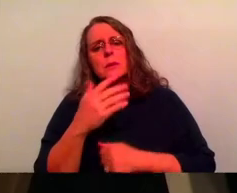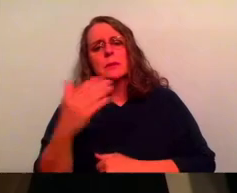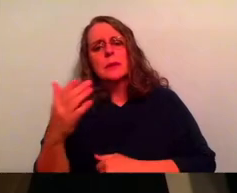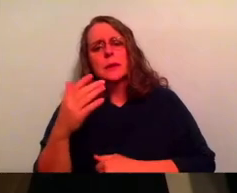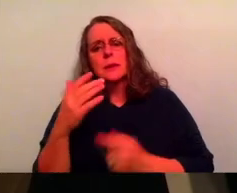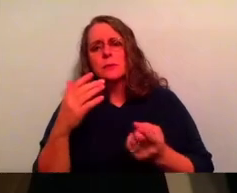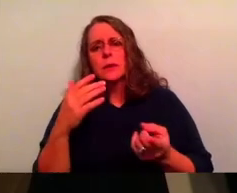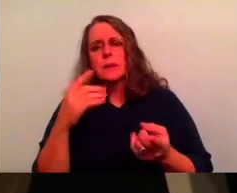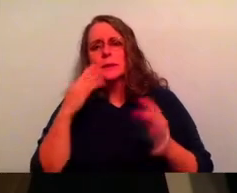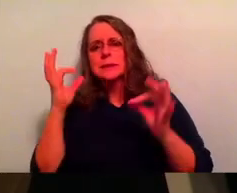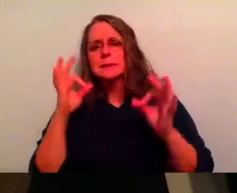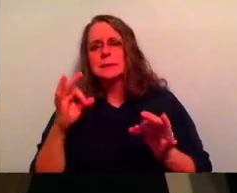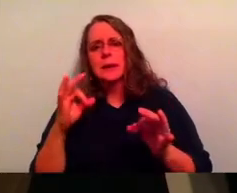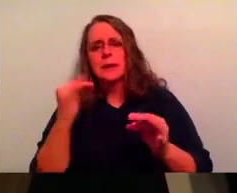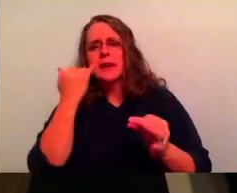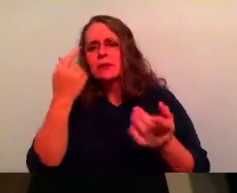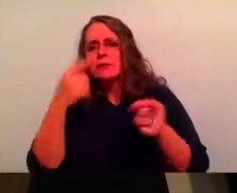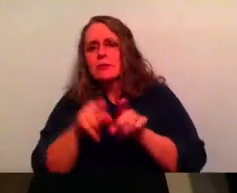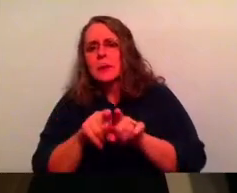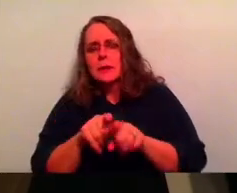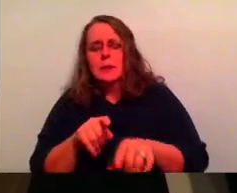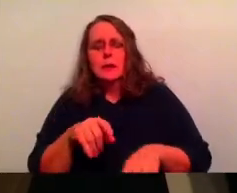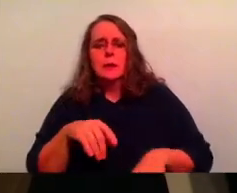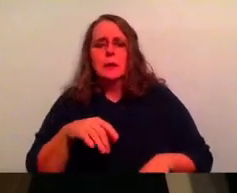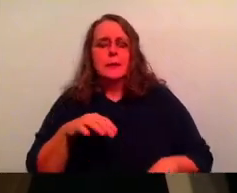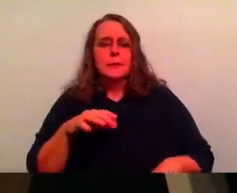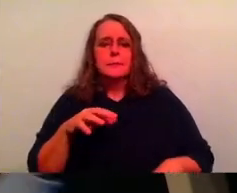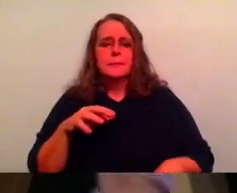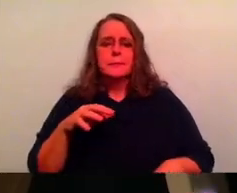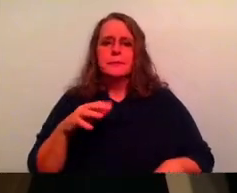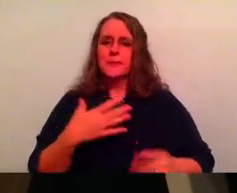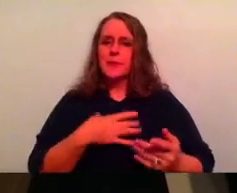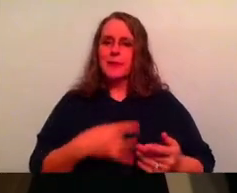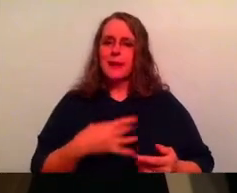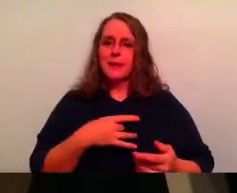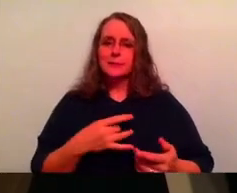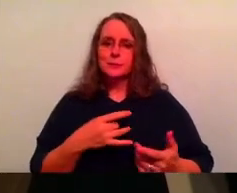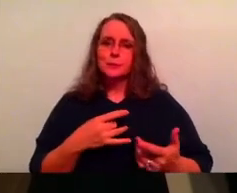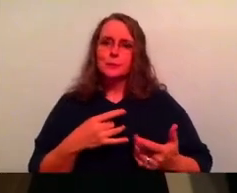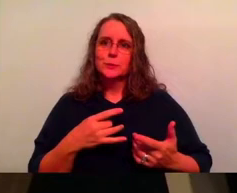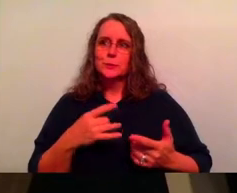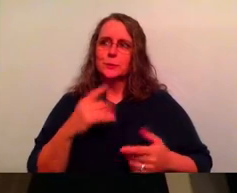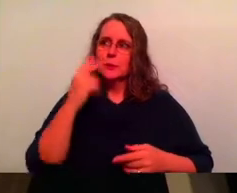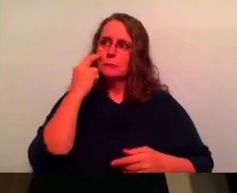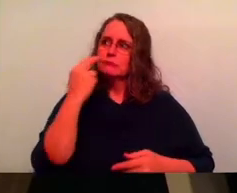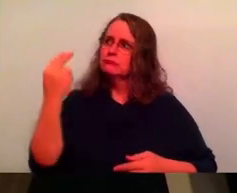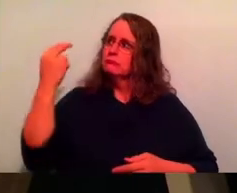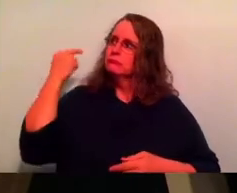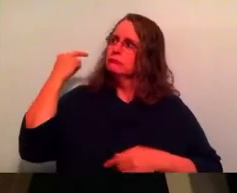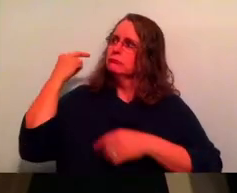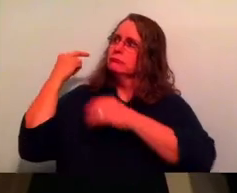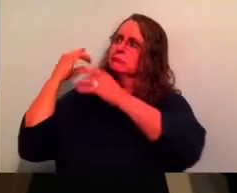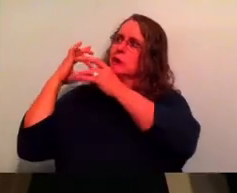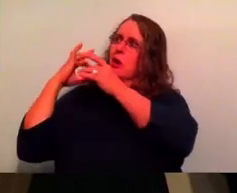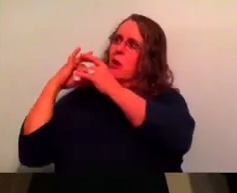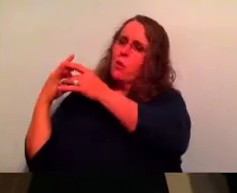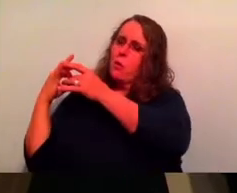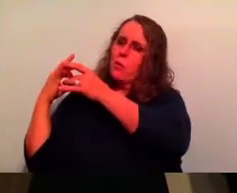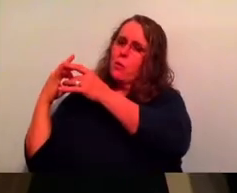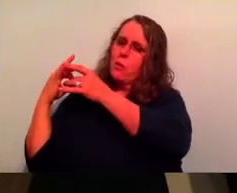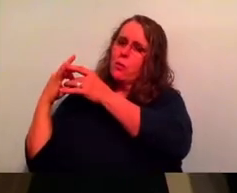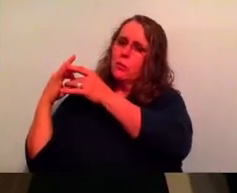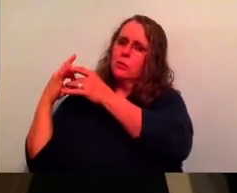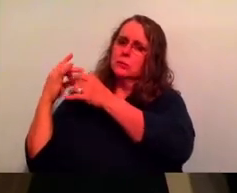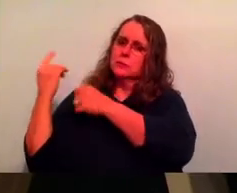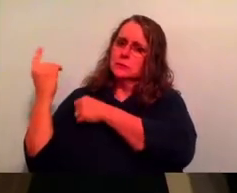and let me know if you agree, is that we just sort of, we, we like to cling to things in the past. We like to cling to things. We like to